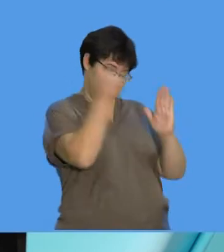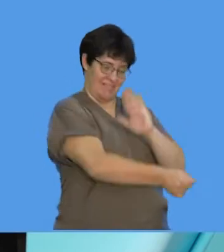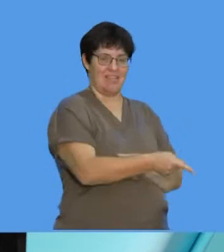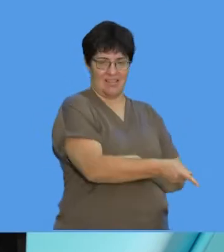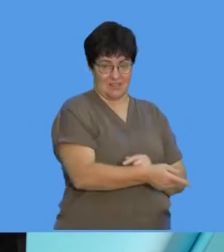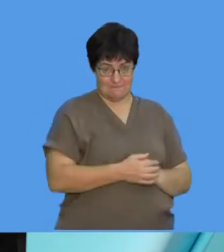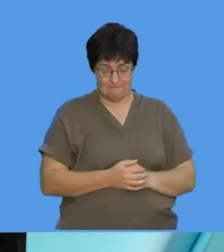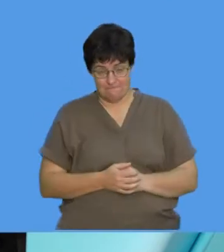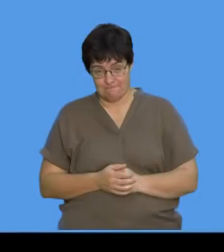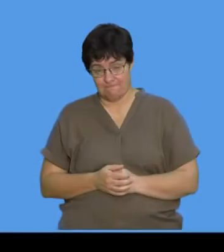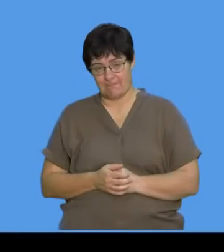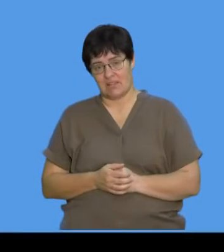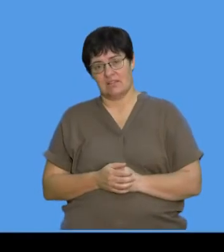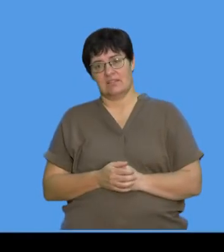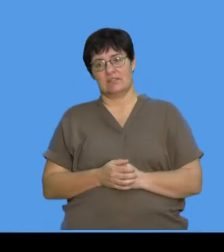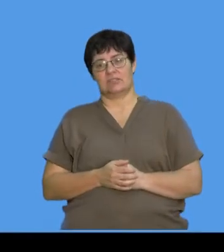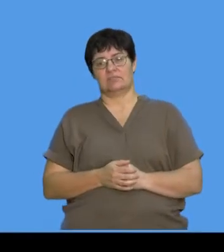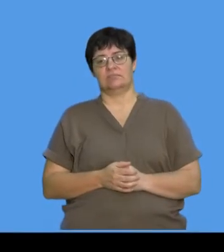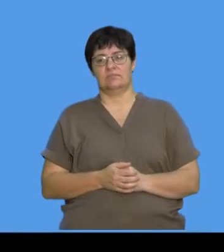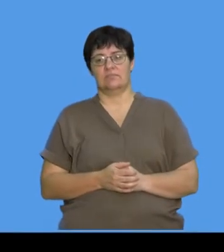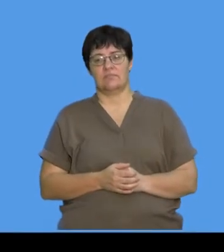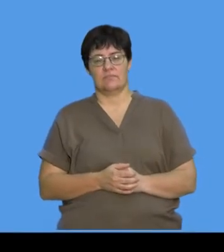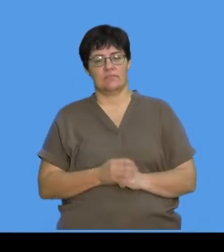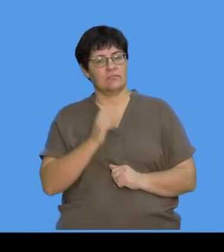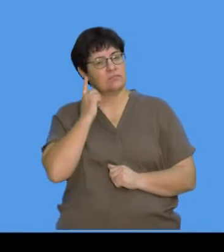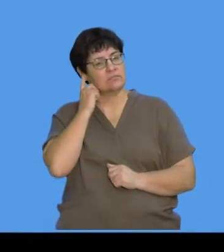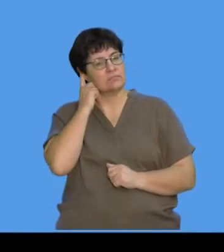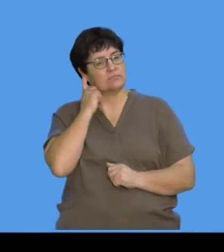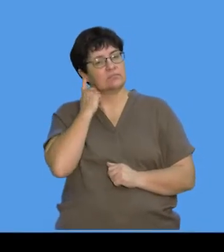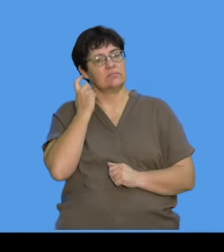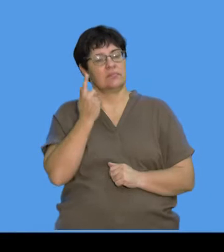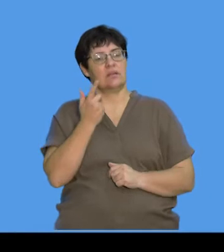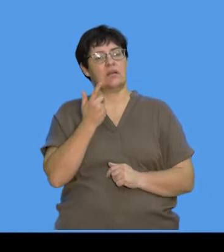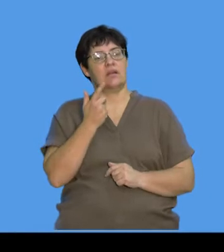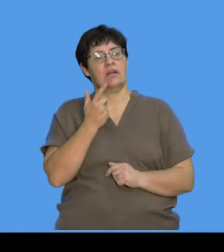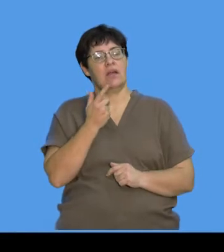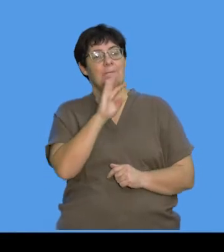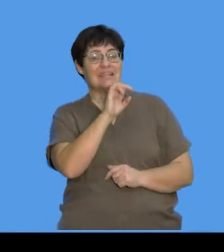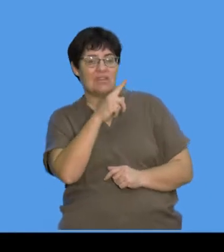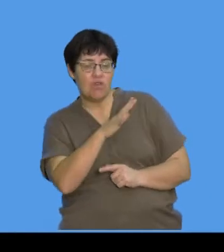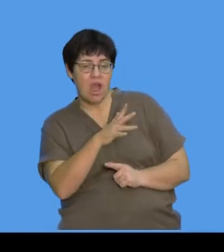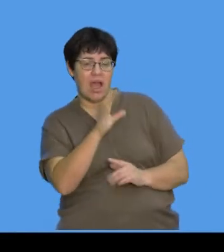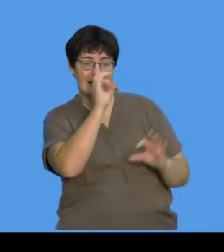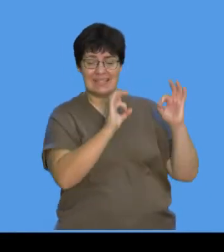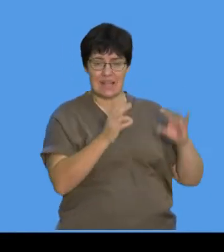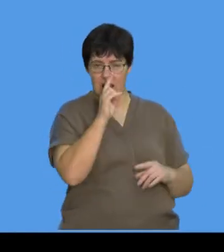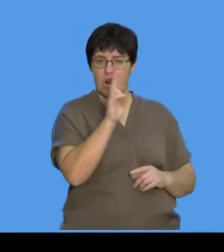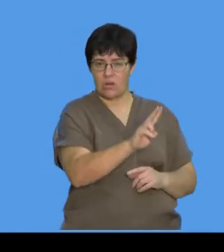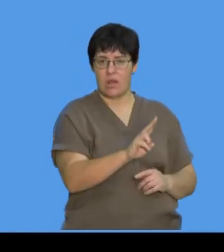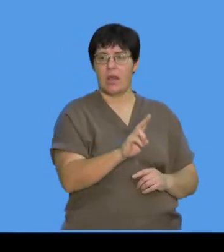kill them. Okay, so let's have a look at what a bacteria cell looks like. A